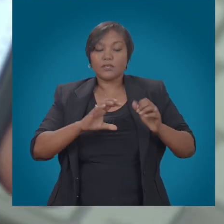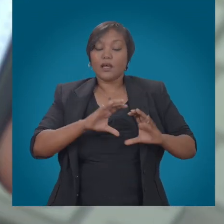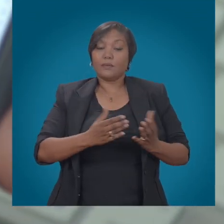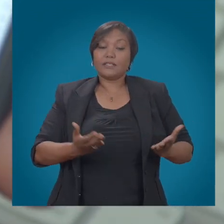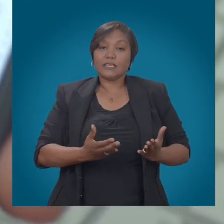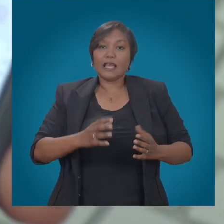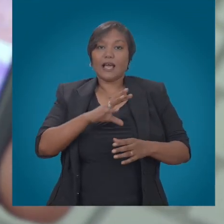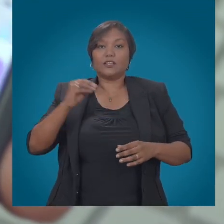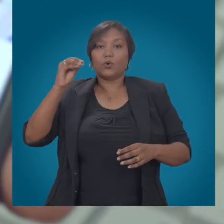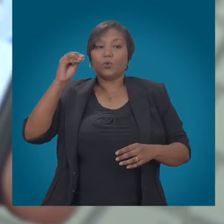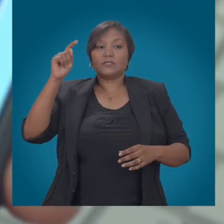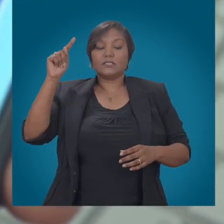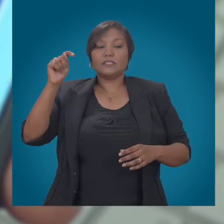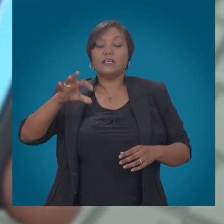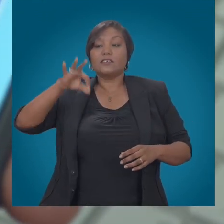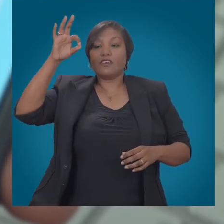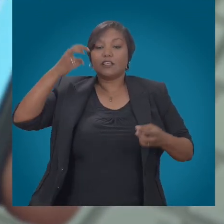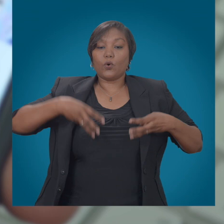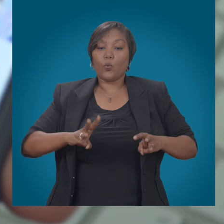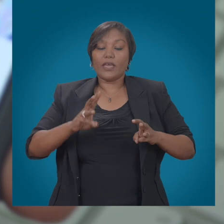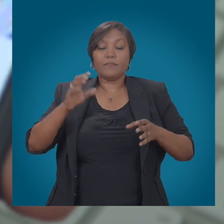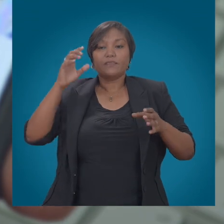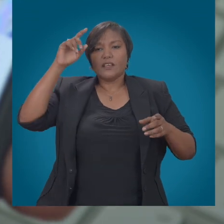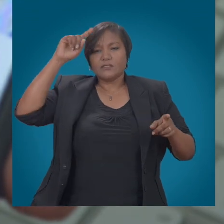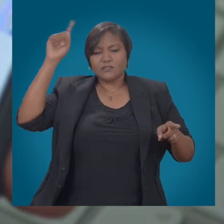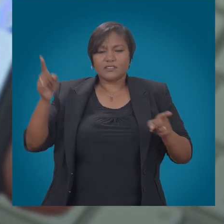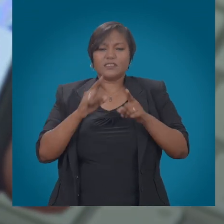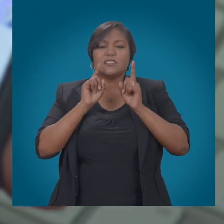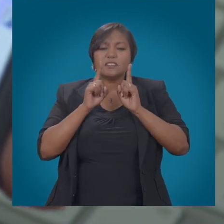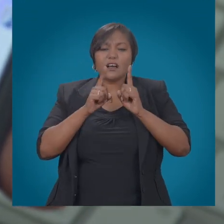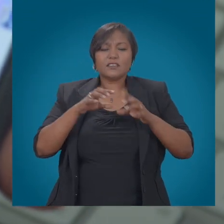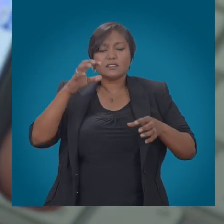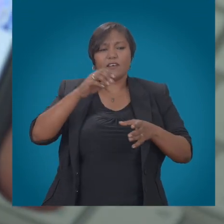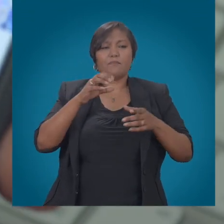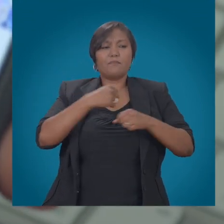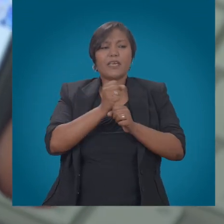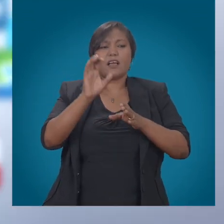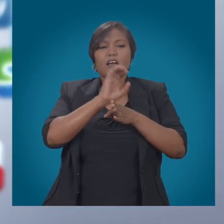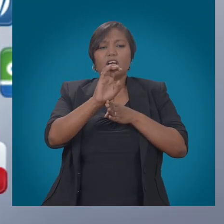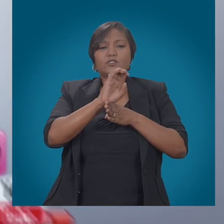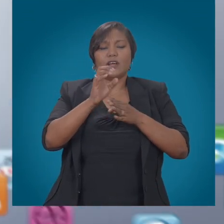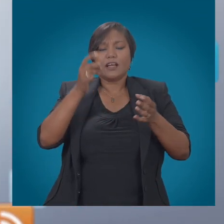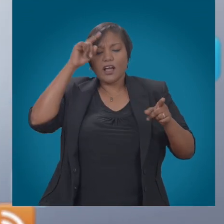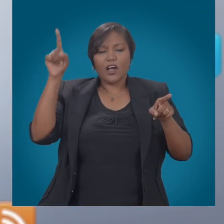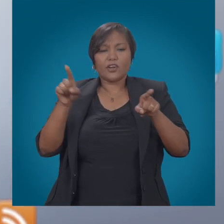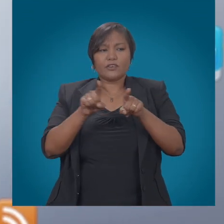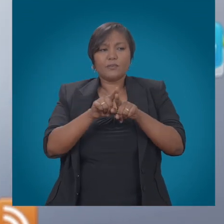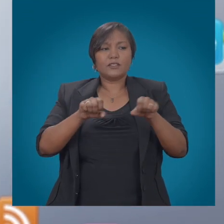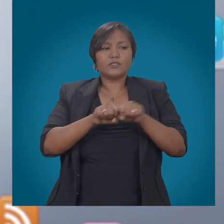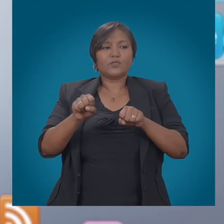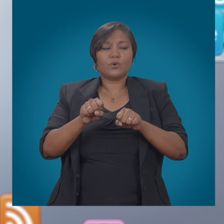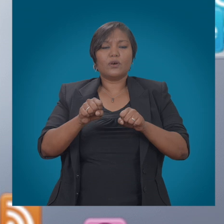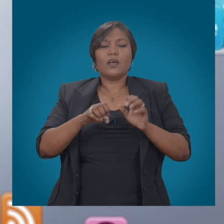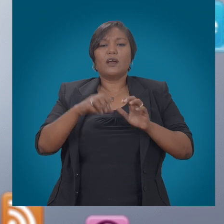telecoms and OTT service providers to hammer out contractual arrangements which would ultimately benefit the consumer. Viber, Facebook